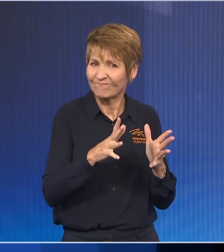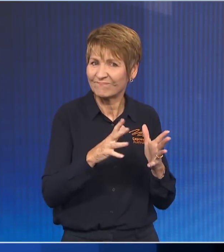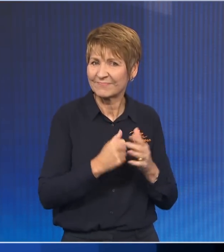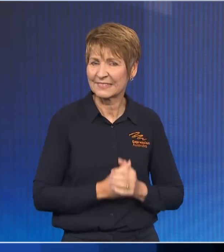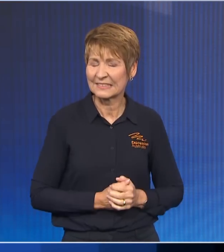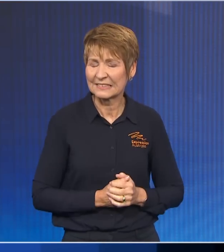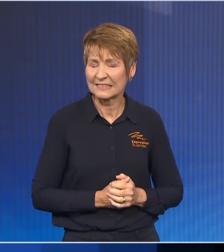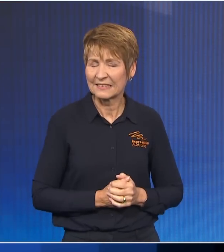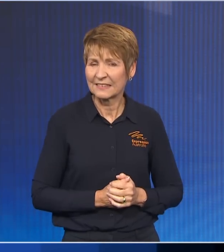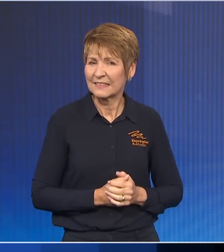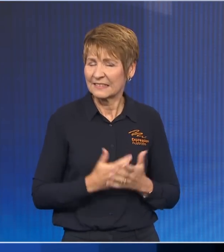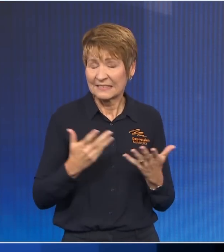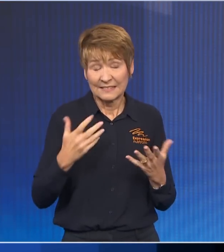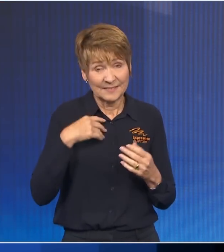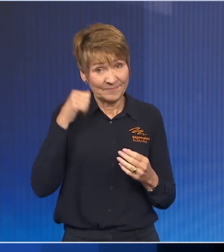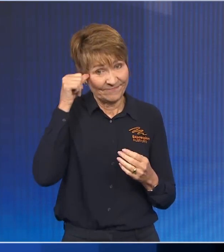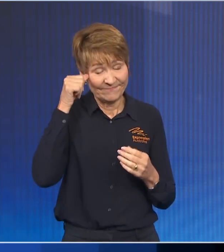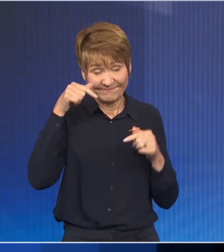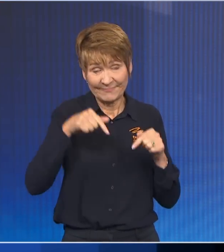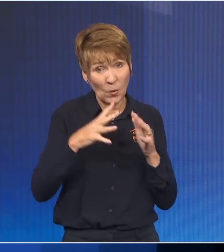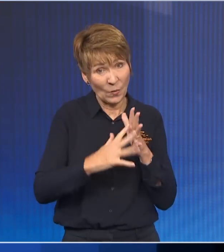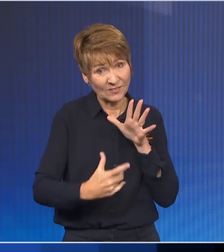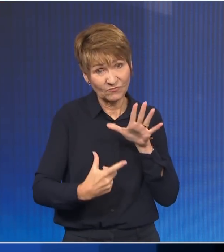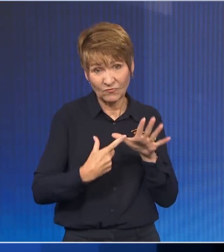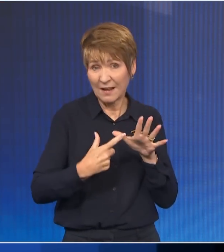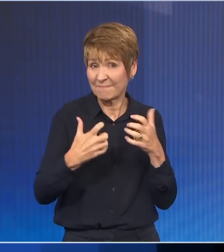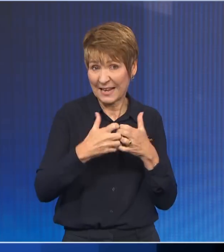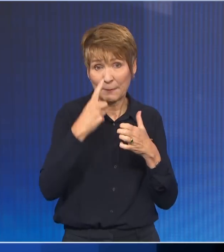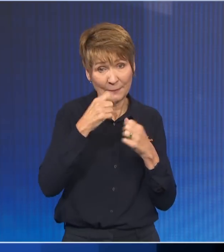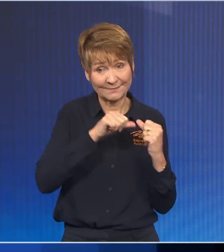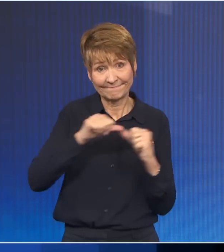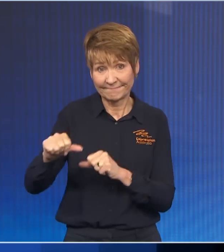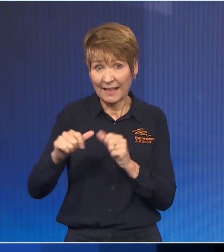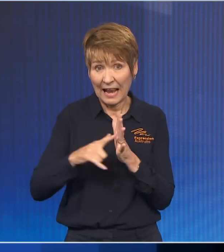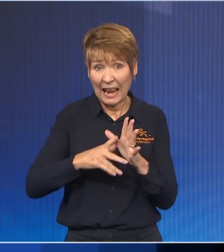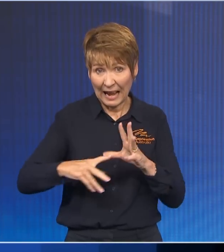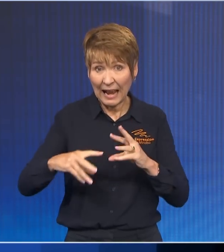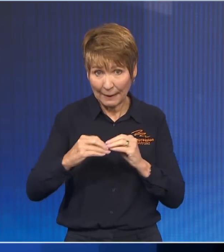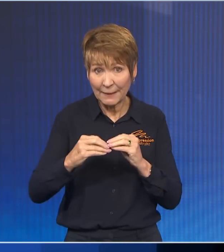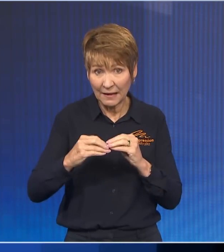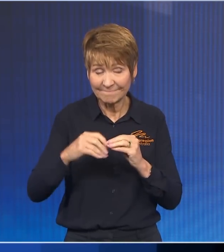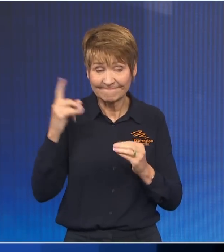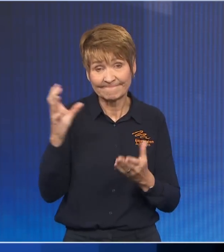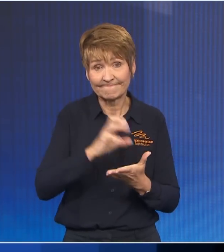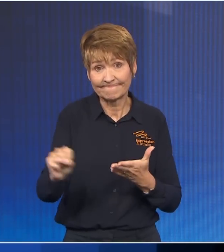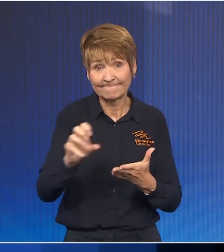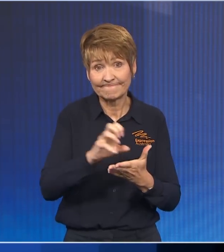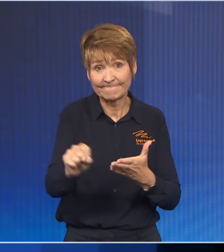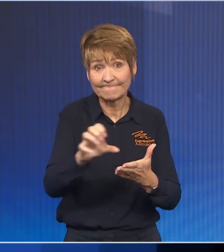we had a huge swing here in Western Australia and we have lost at least four seats,